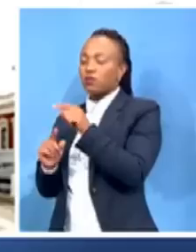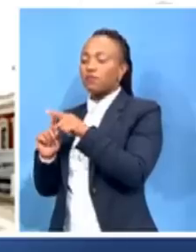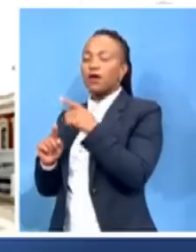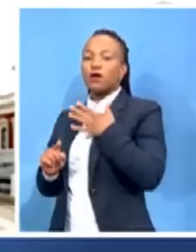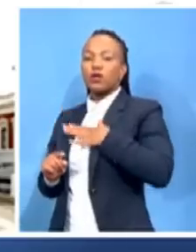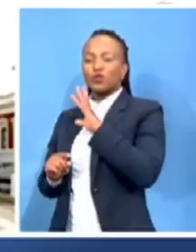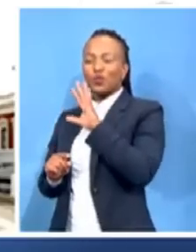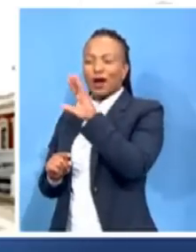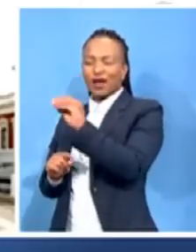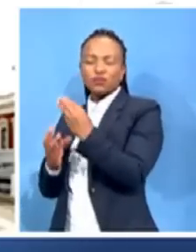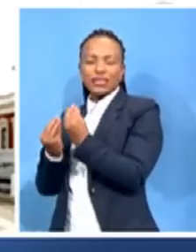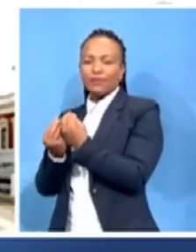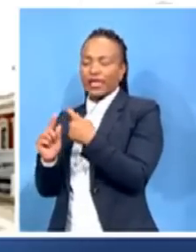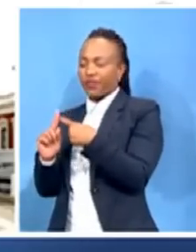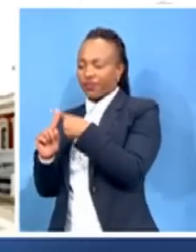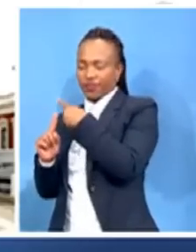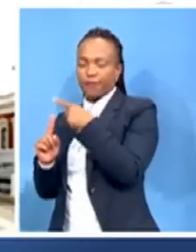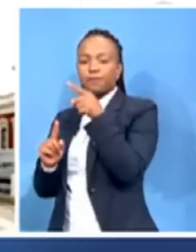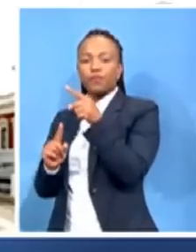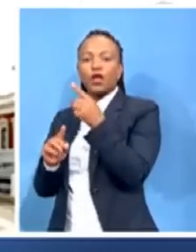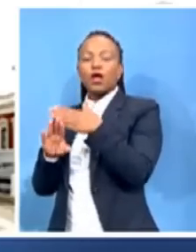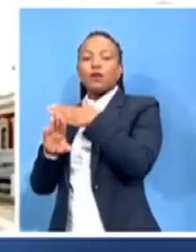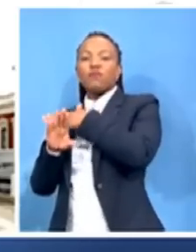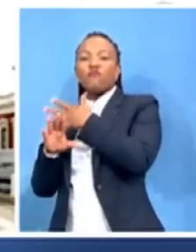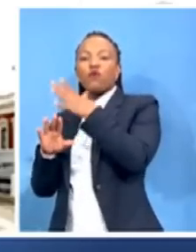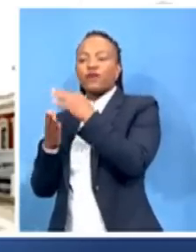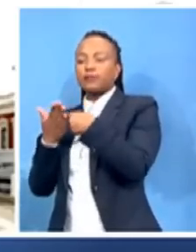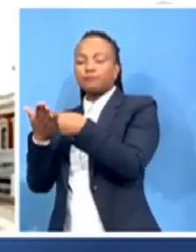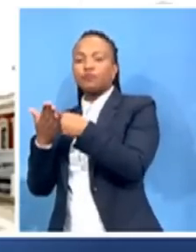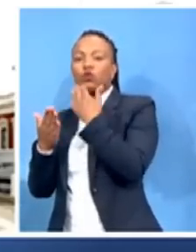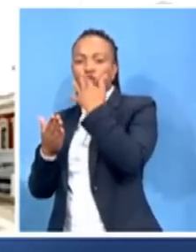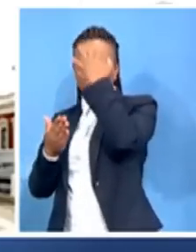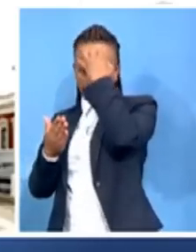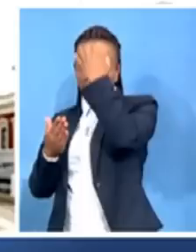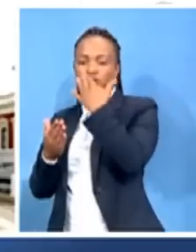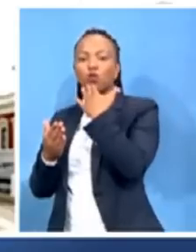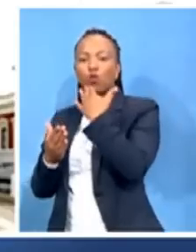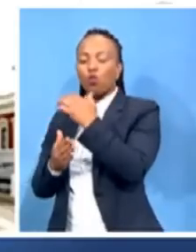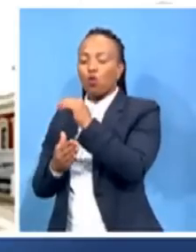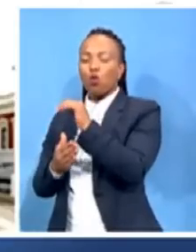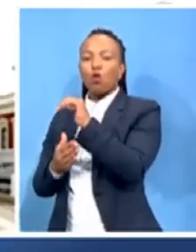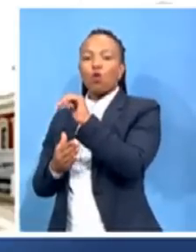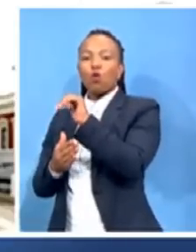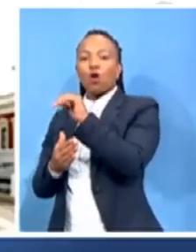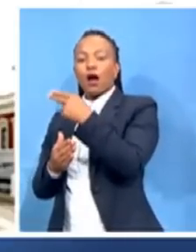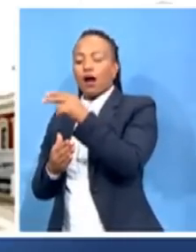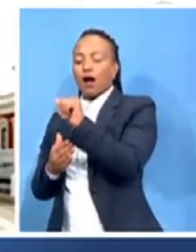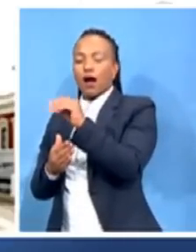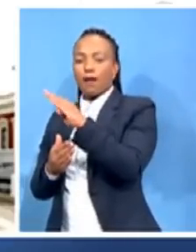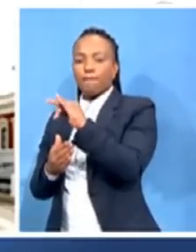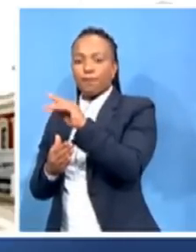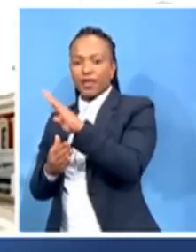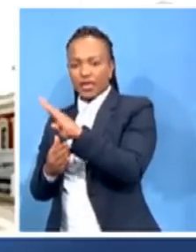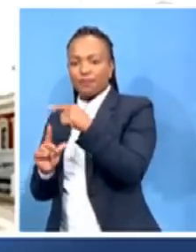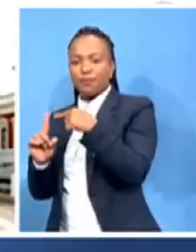with Professor Habib was looking at corruption in the country and he was saying that every sector of society is